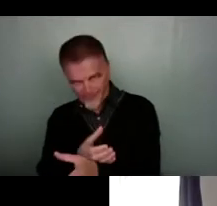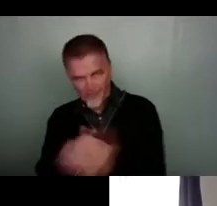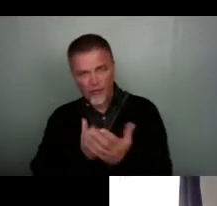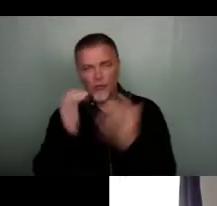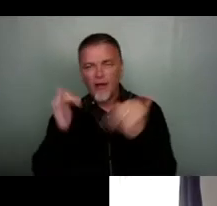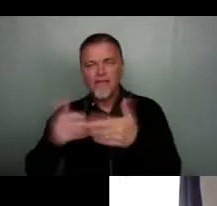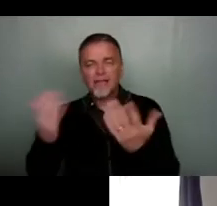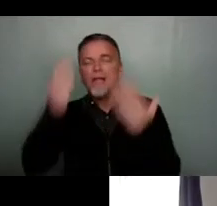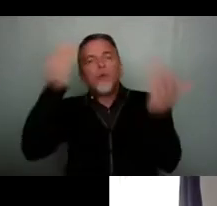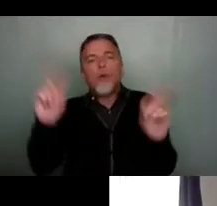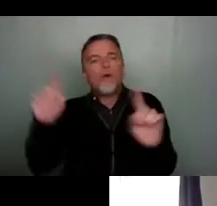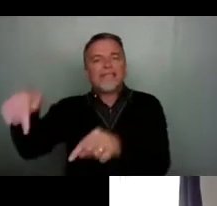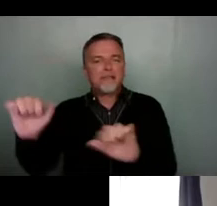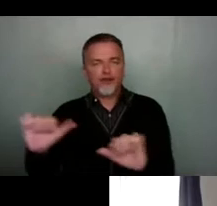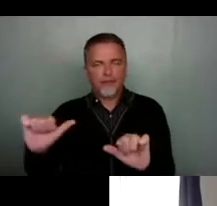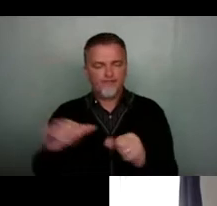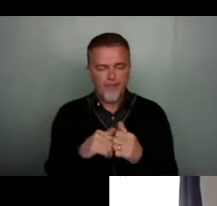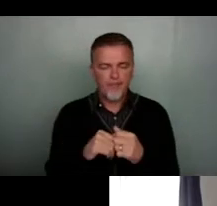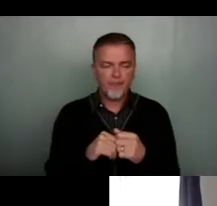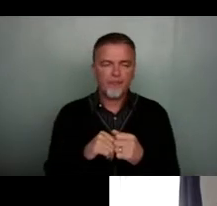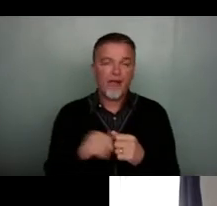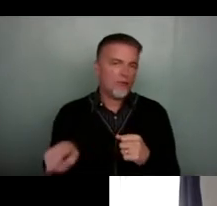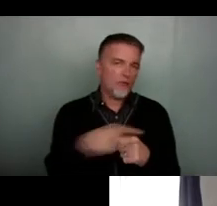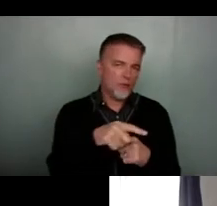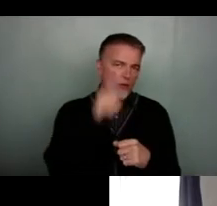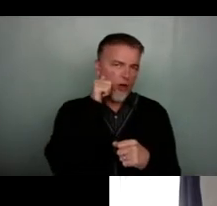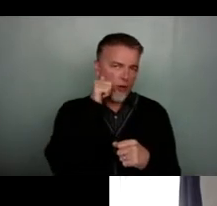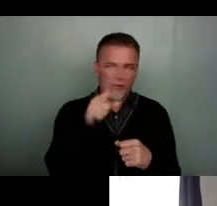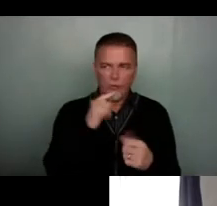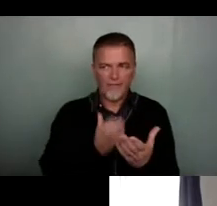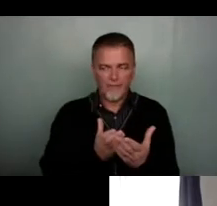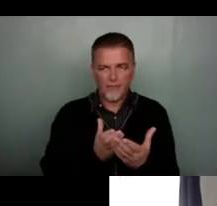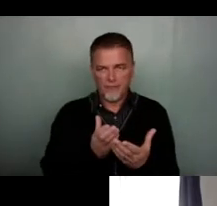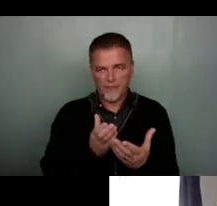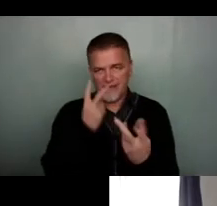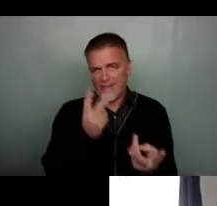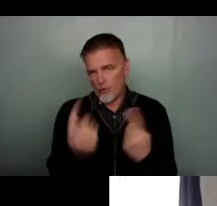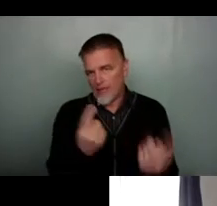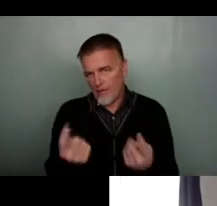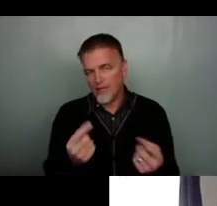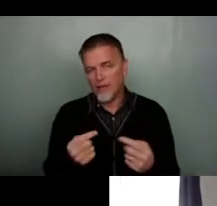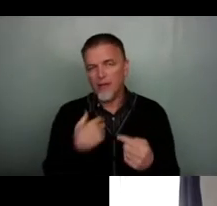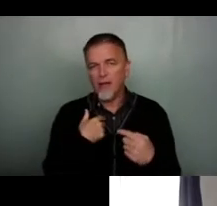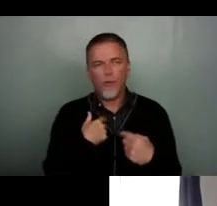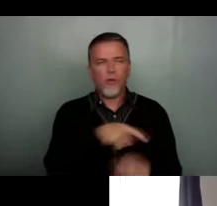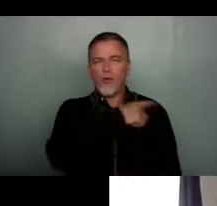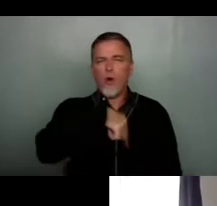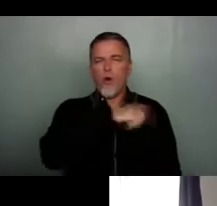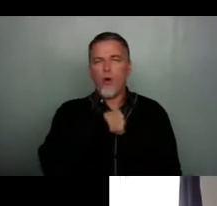day, but had no idea what it was. And as you all know and would have experienced at that time, we were all kind of in very much